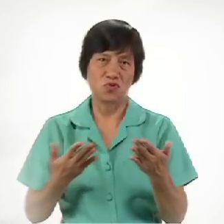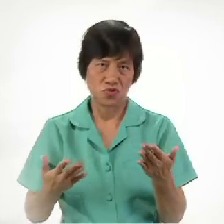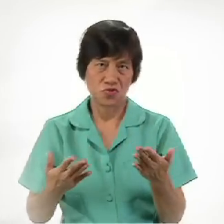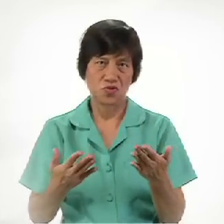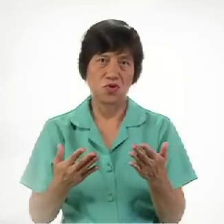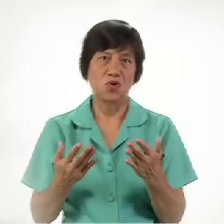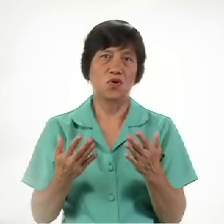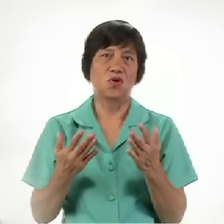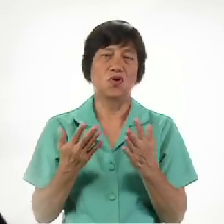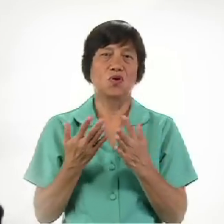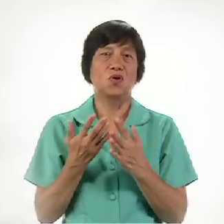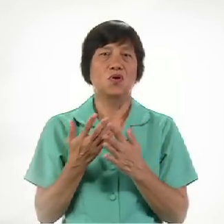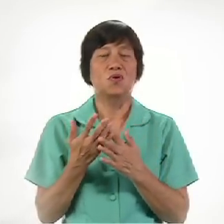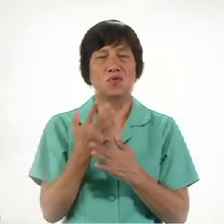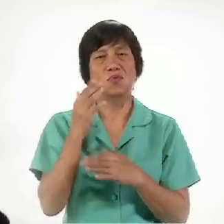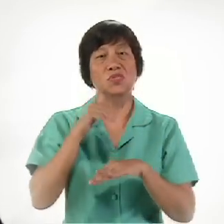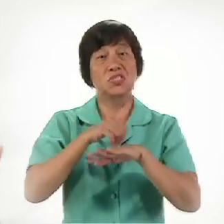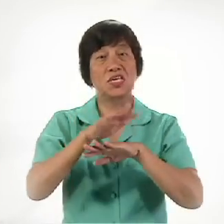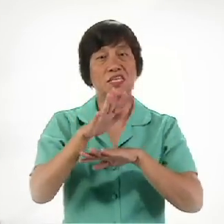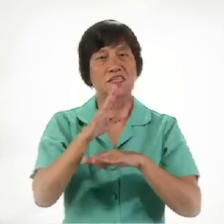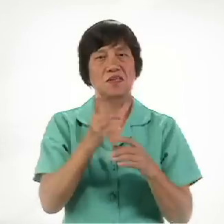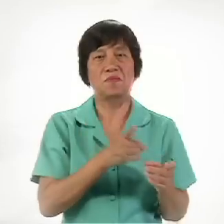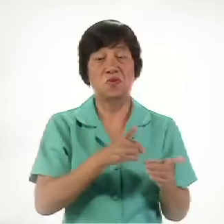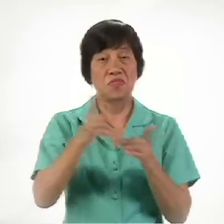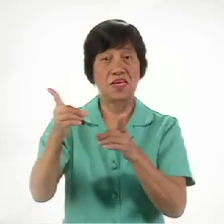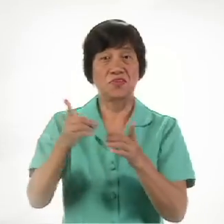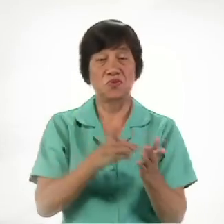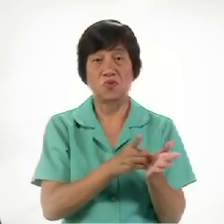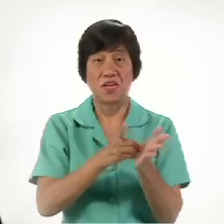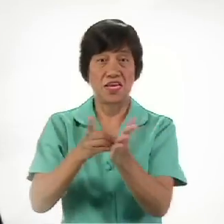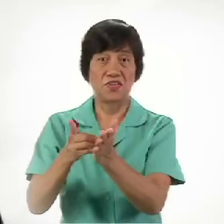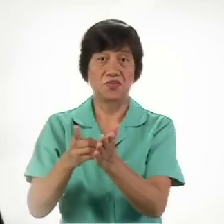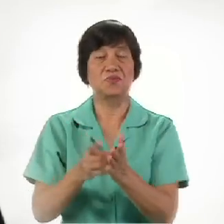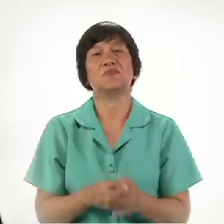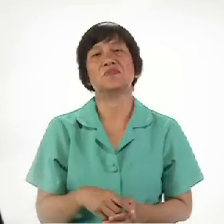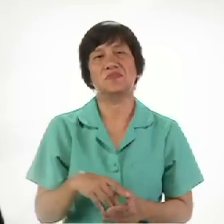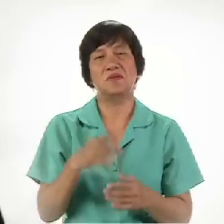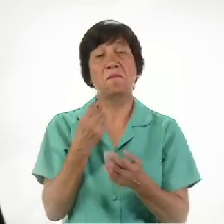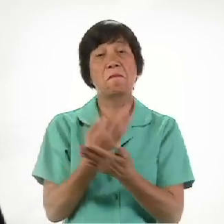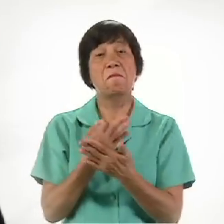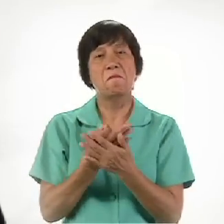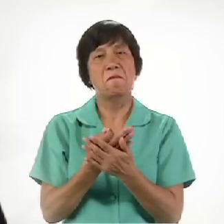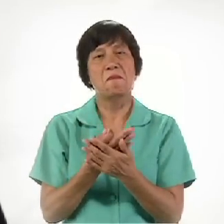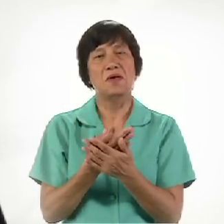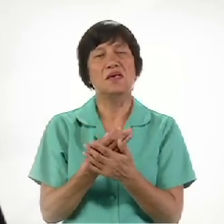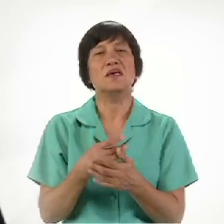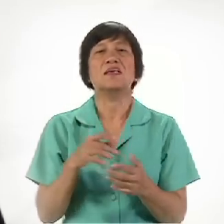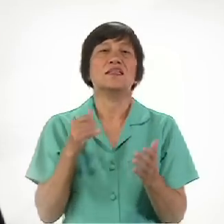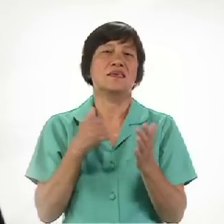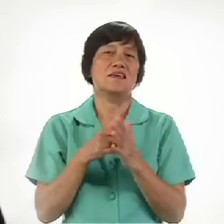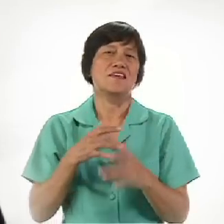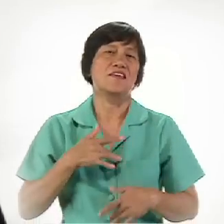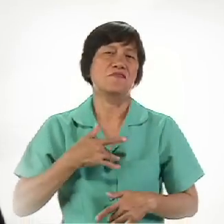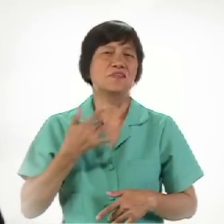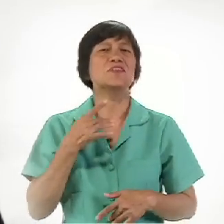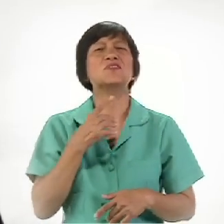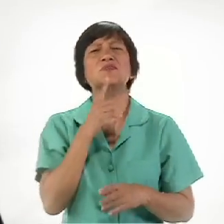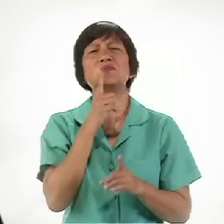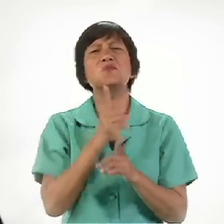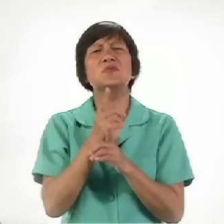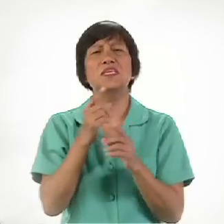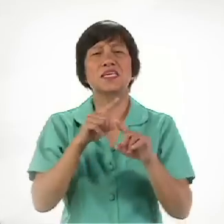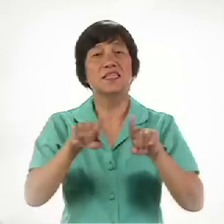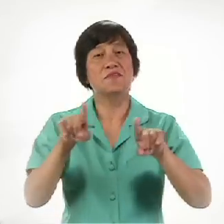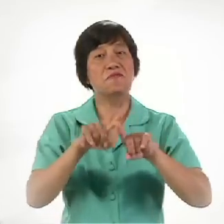Sending Some donations Money etc It feels Totally different When you are Able